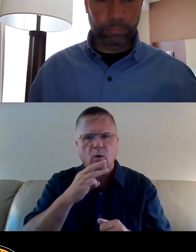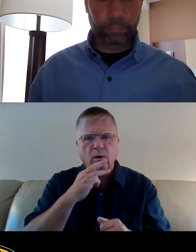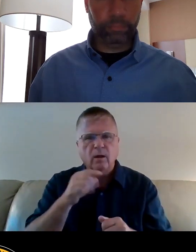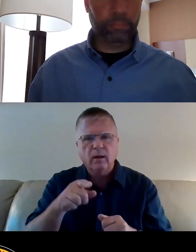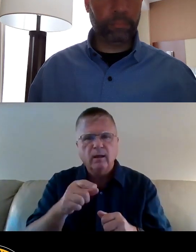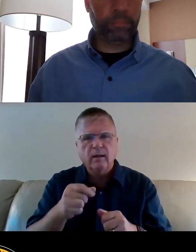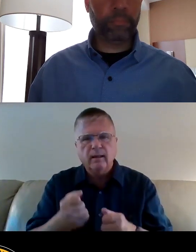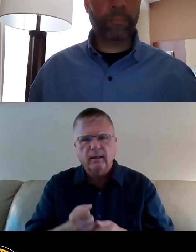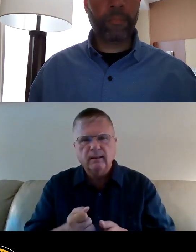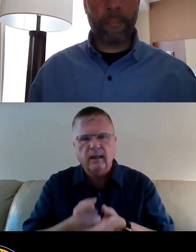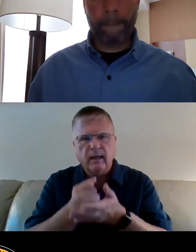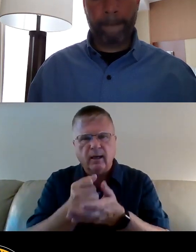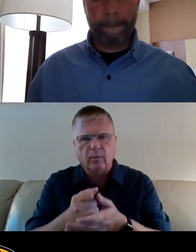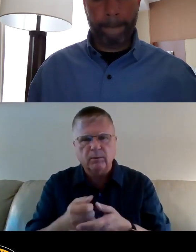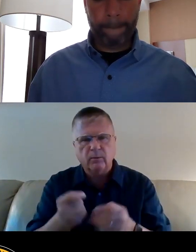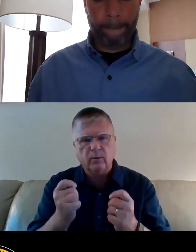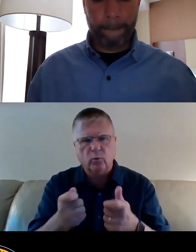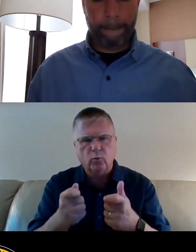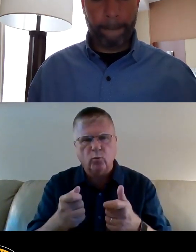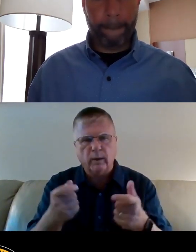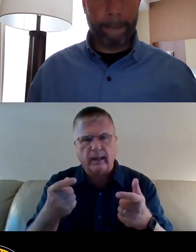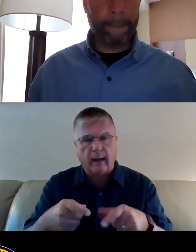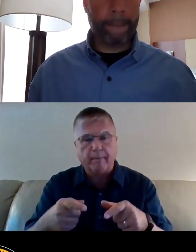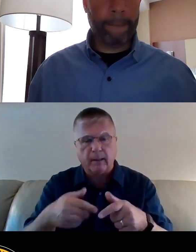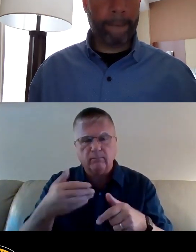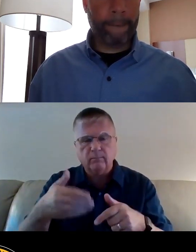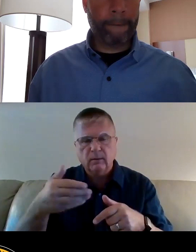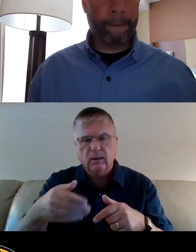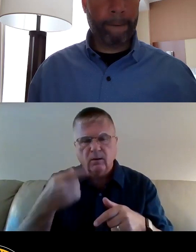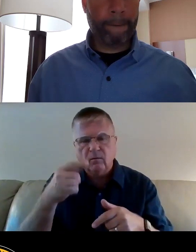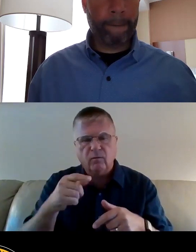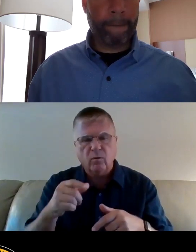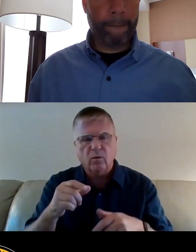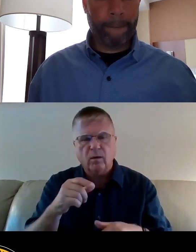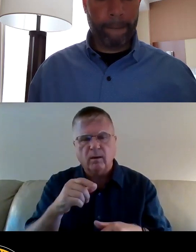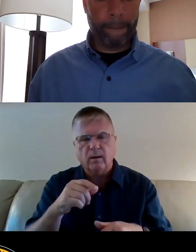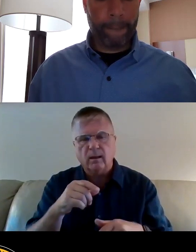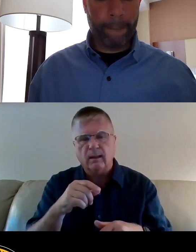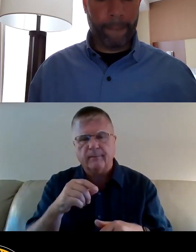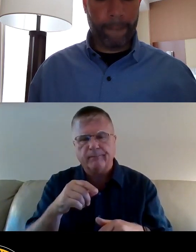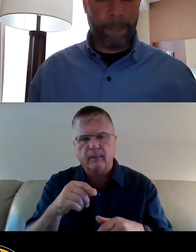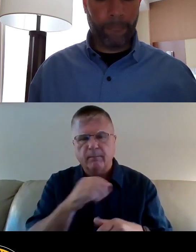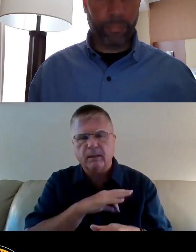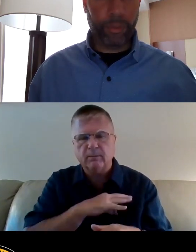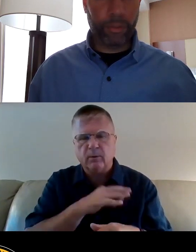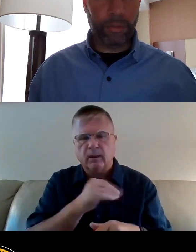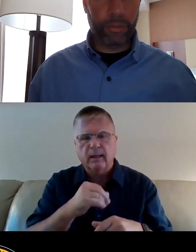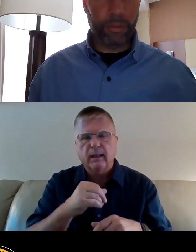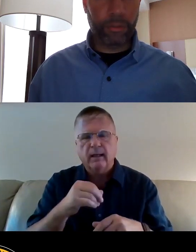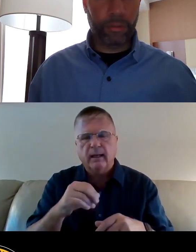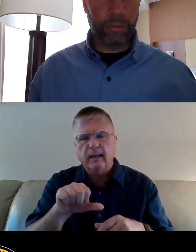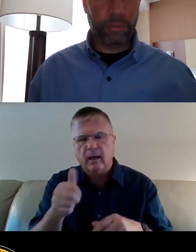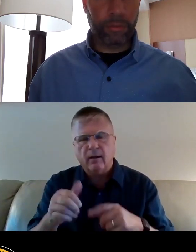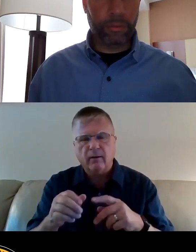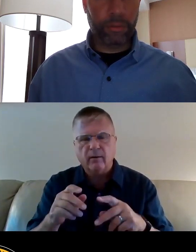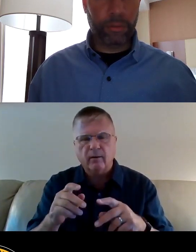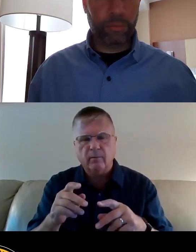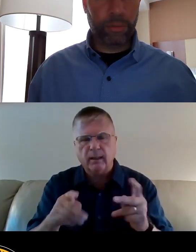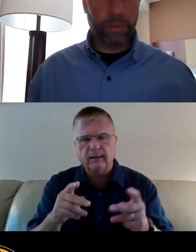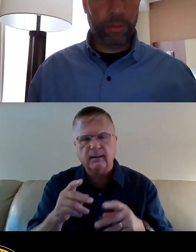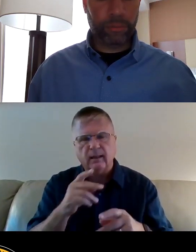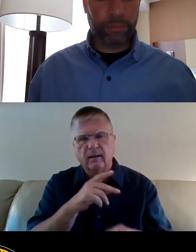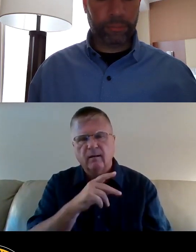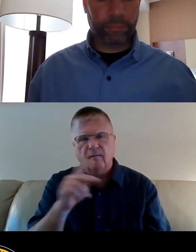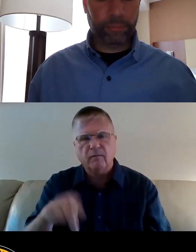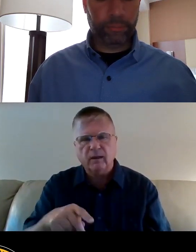jumpstart these solutions in Pittsburgh in the footsteps of cities like Philly, Lancaster, Cleveland, Baltimore, Detroit, and many others who